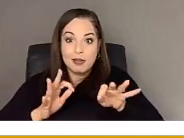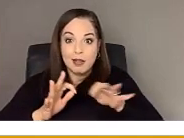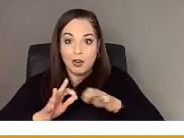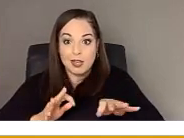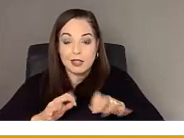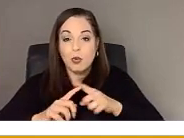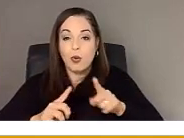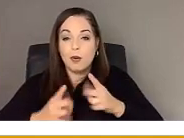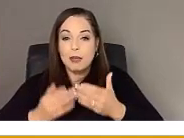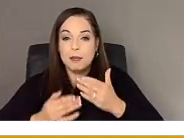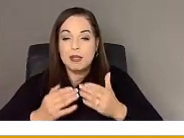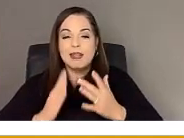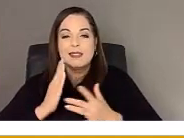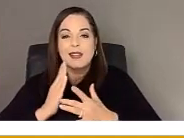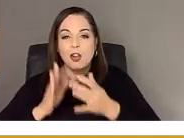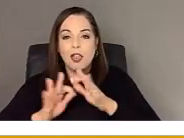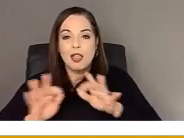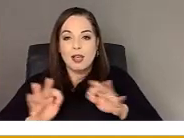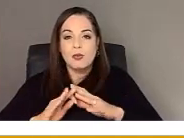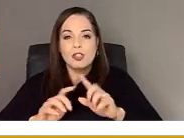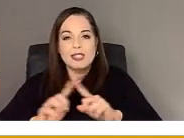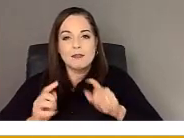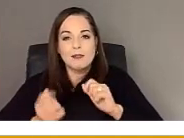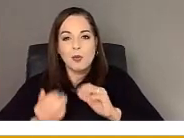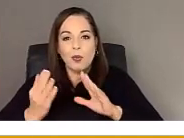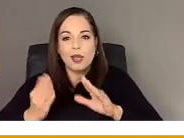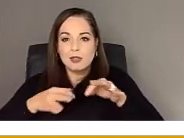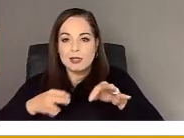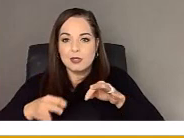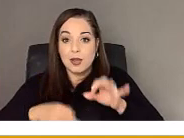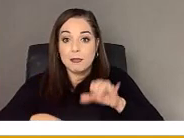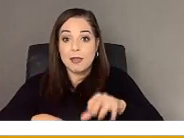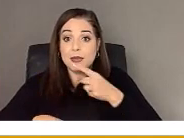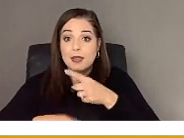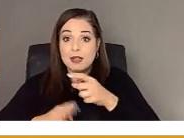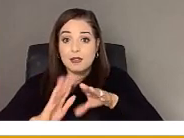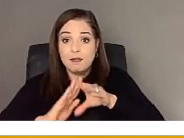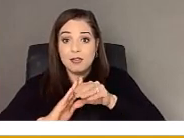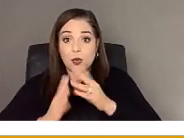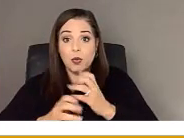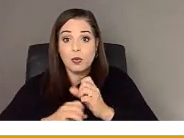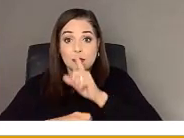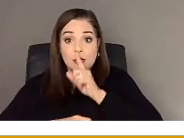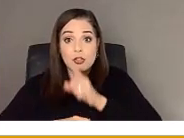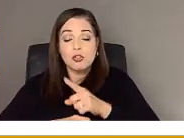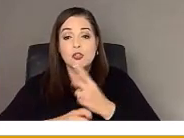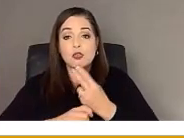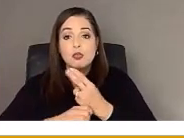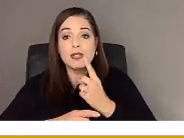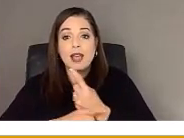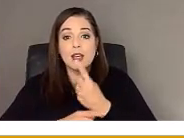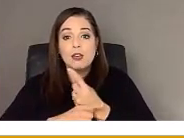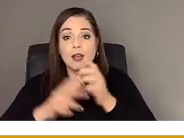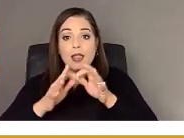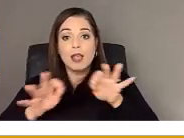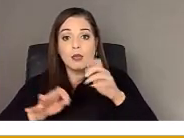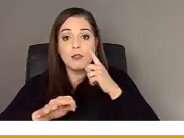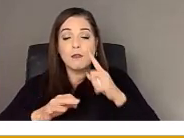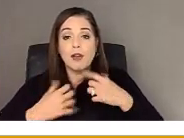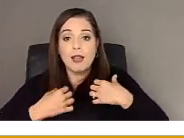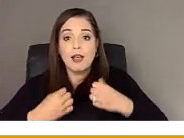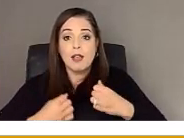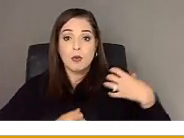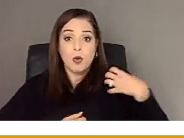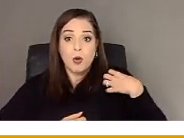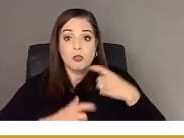technical language. But in the case of this video, we wanted to be sure to use accurate languages for health coaches so the message